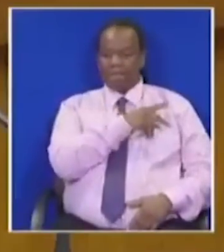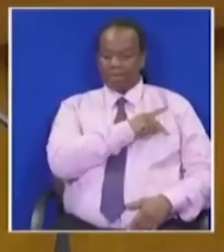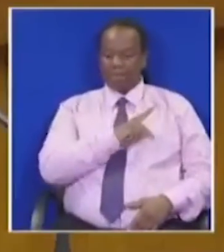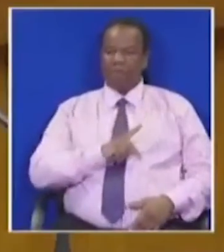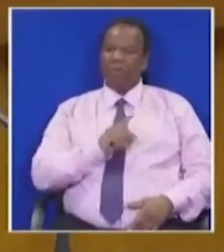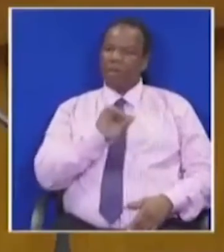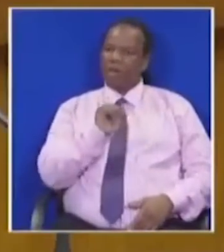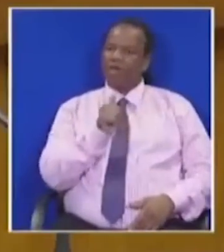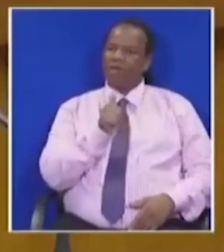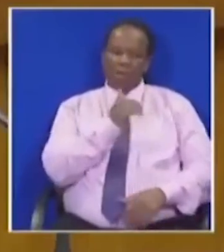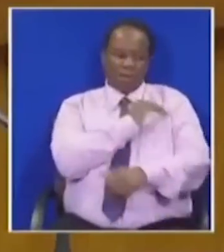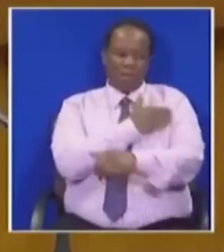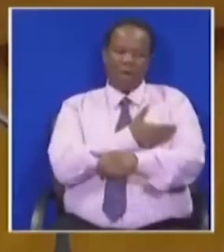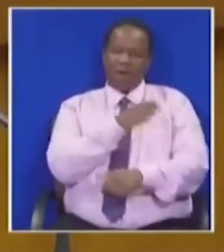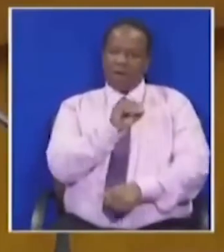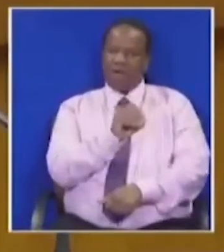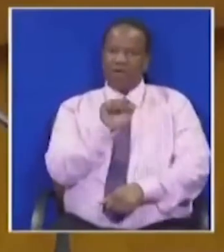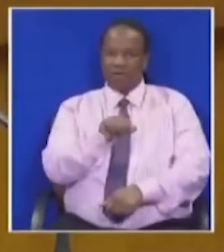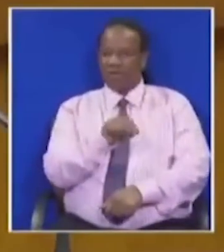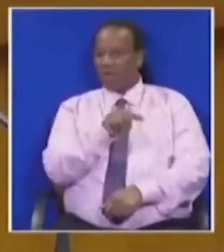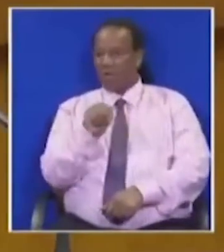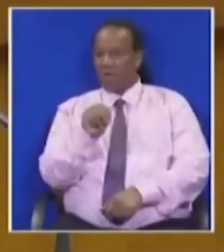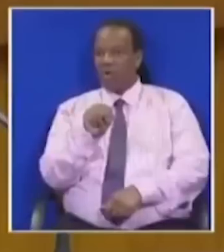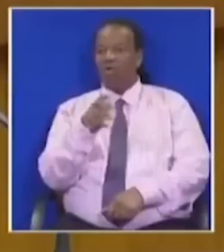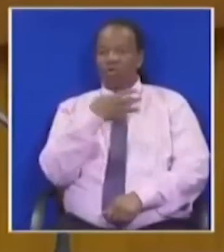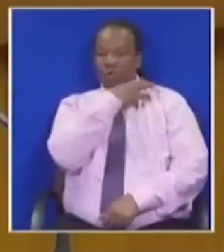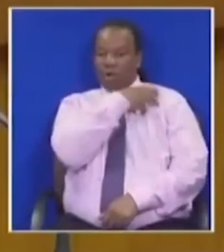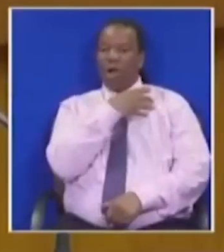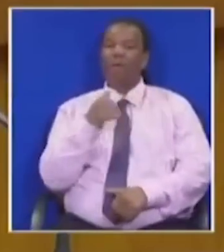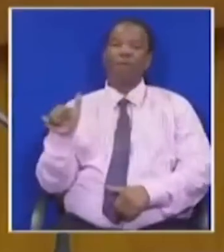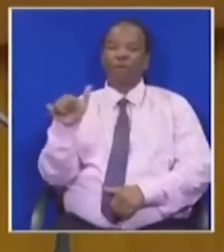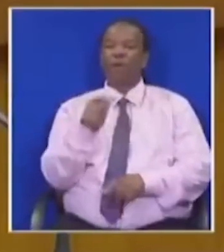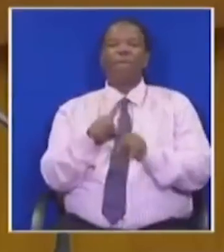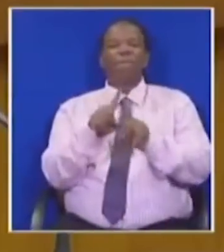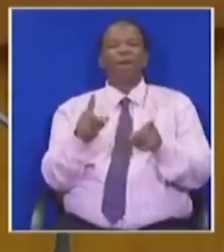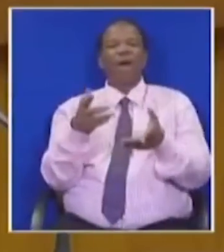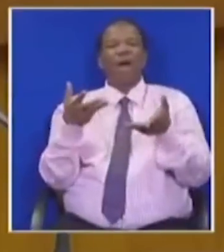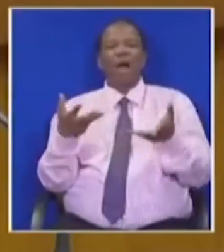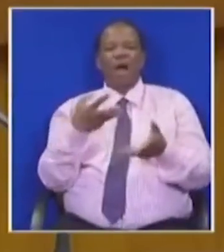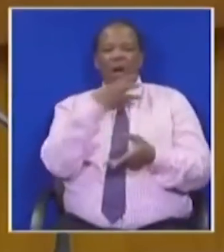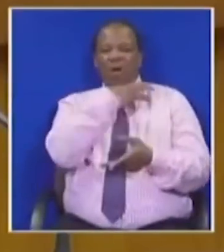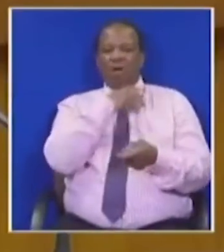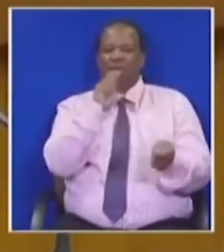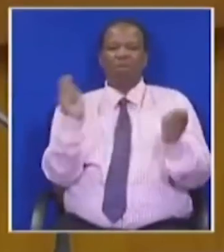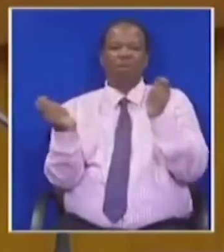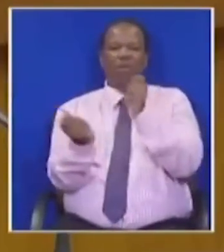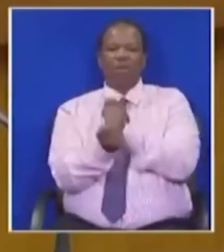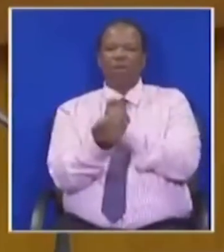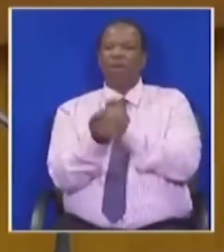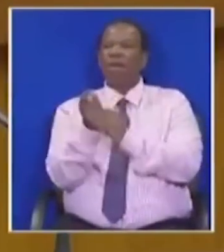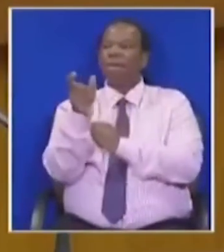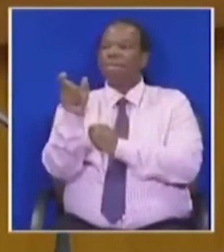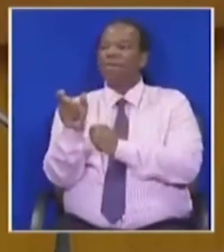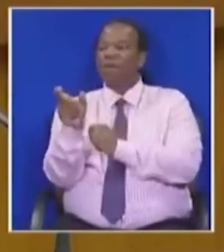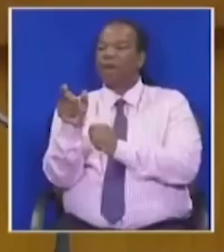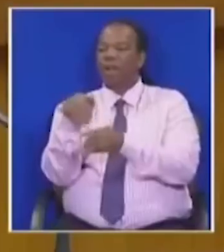cabinet or reshuffle it. But we have a problem with a cabinet that gets reshuffled by people who are not elected. Because